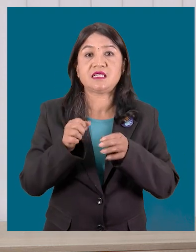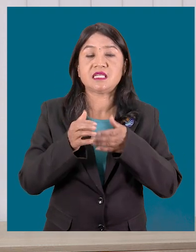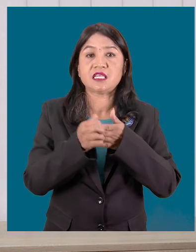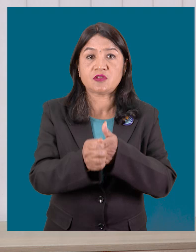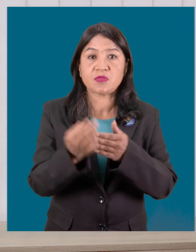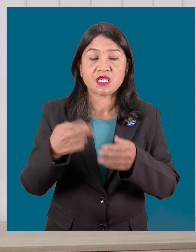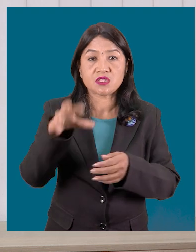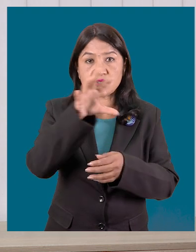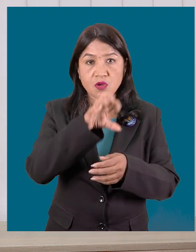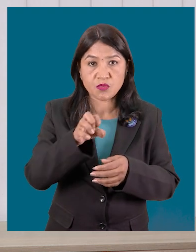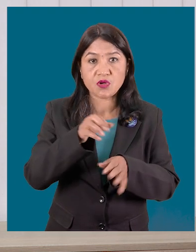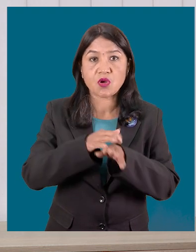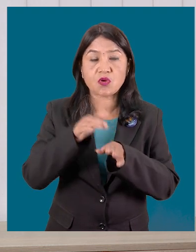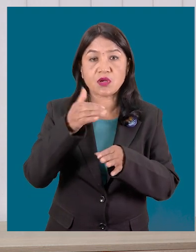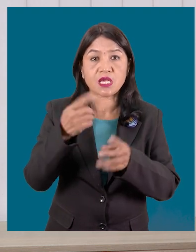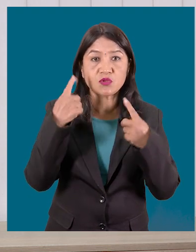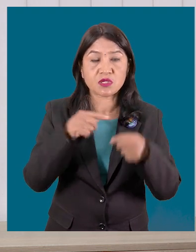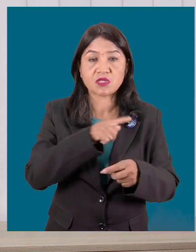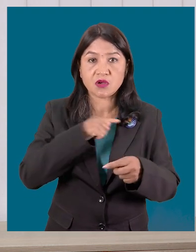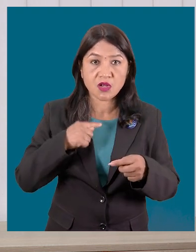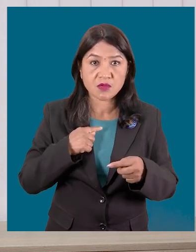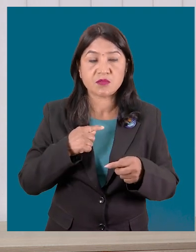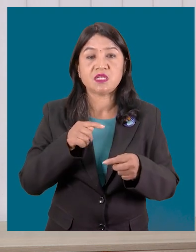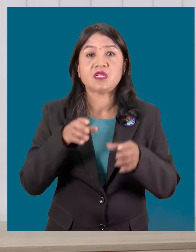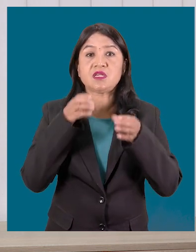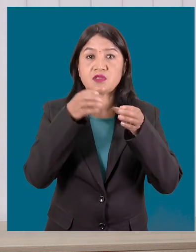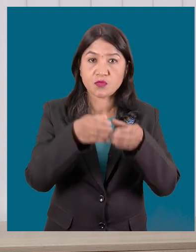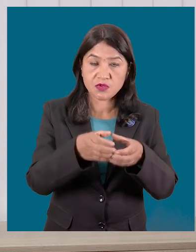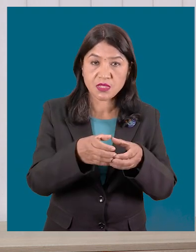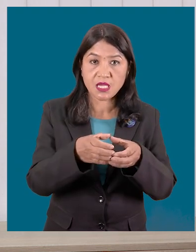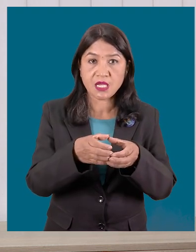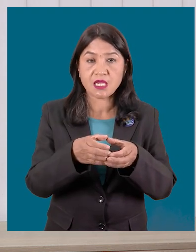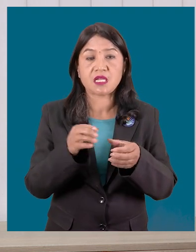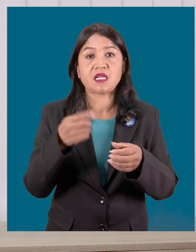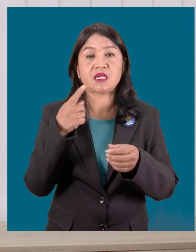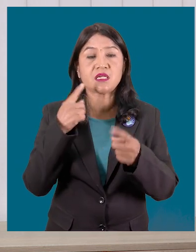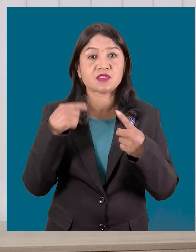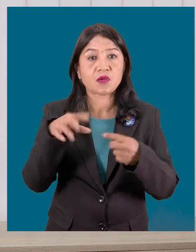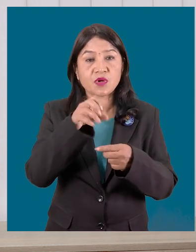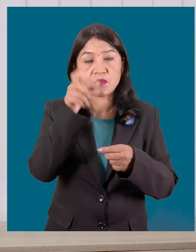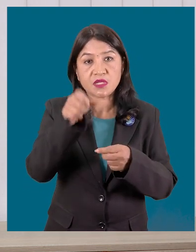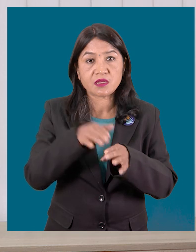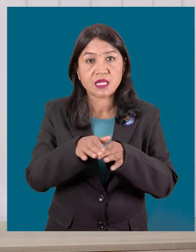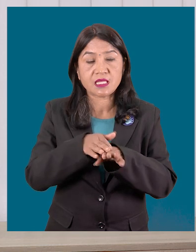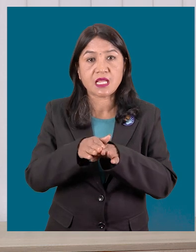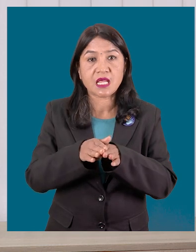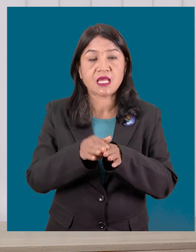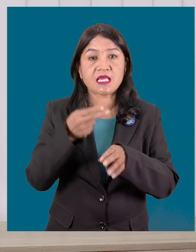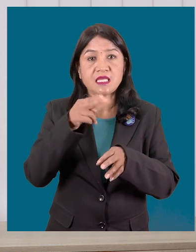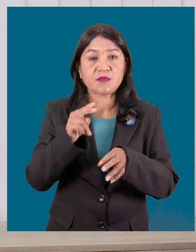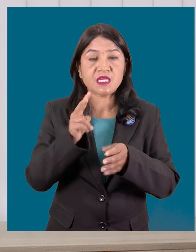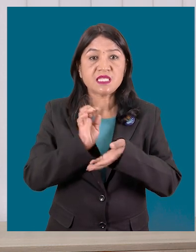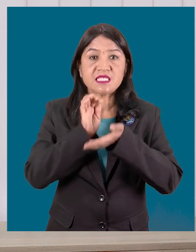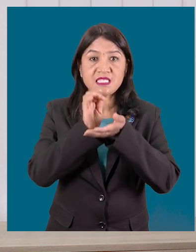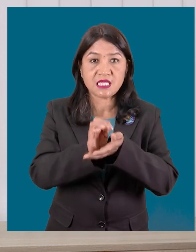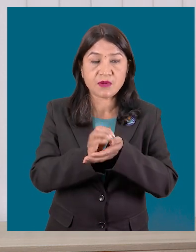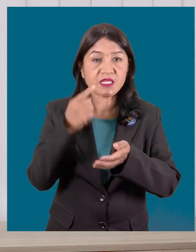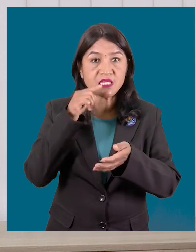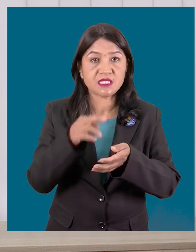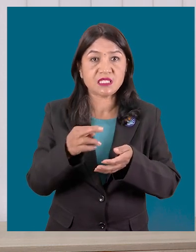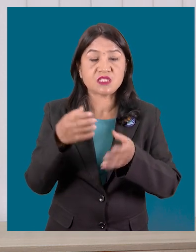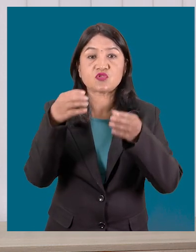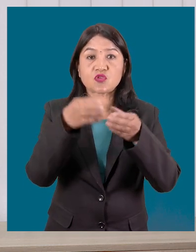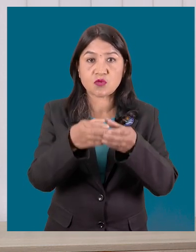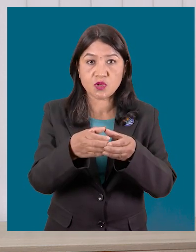workers, communities, partners and individuals to work towards breaking down barriers that